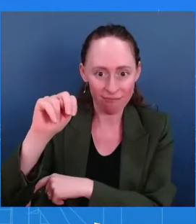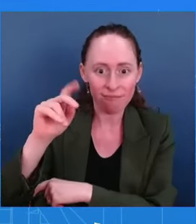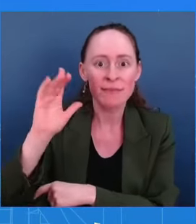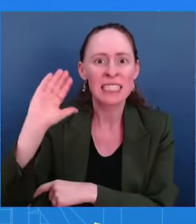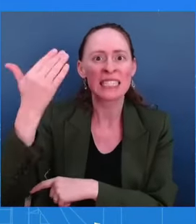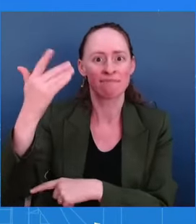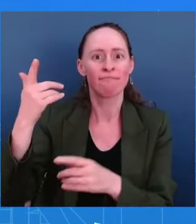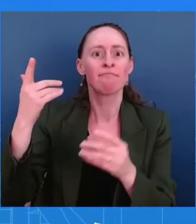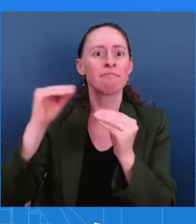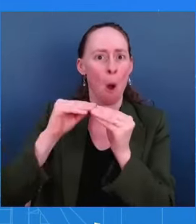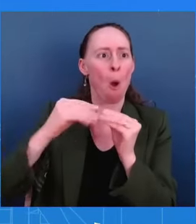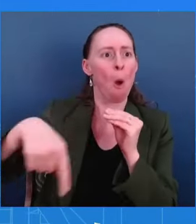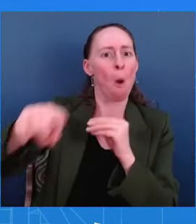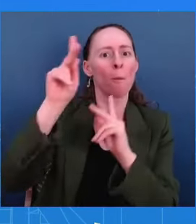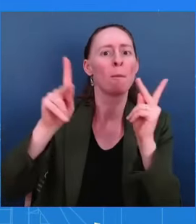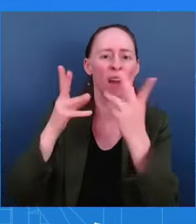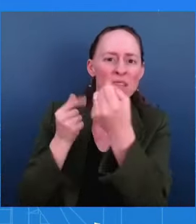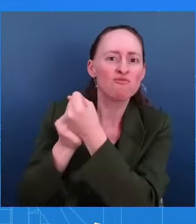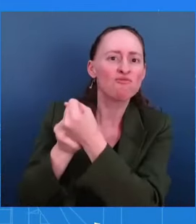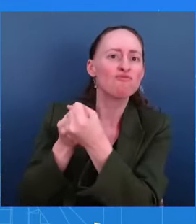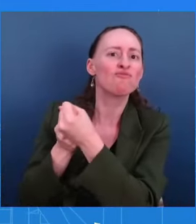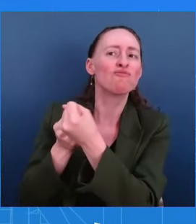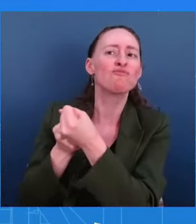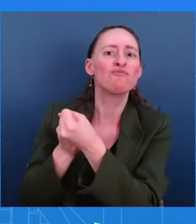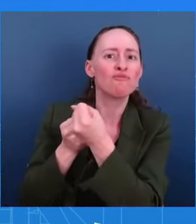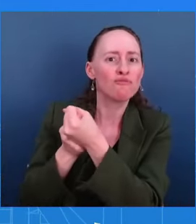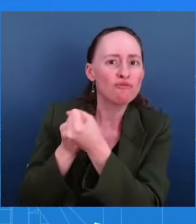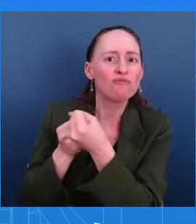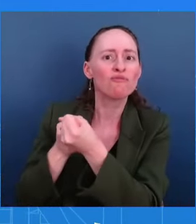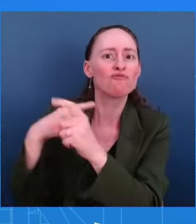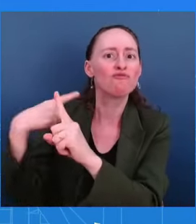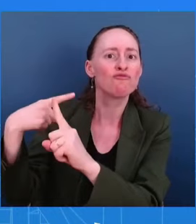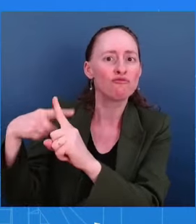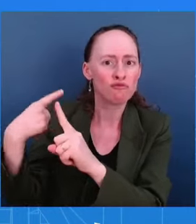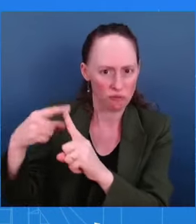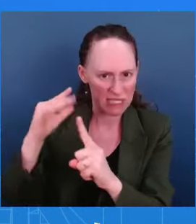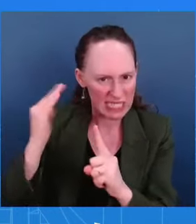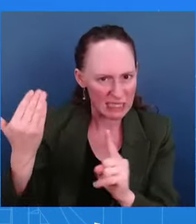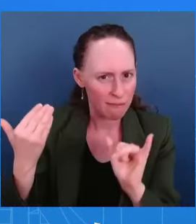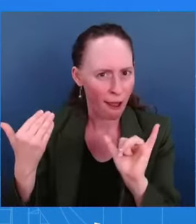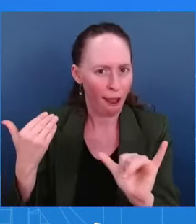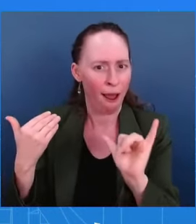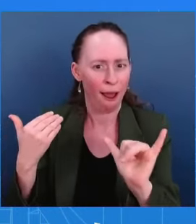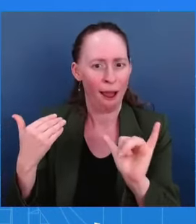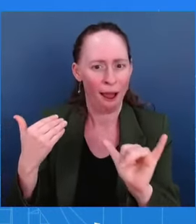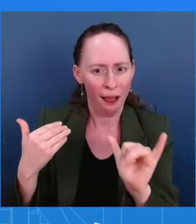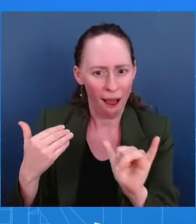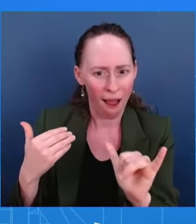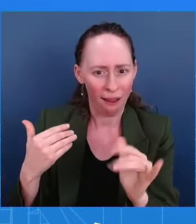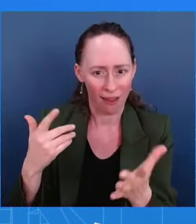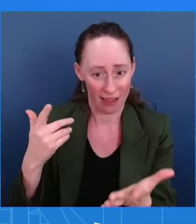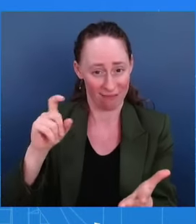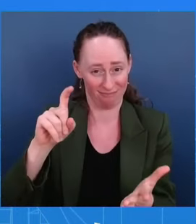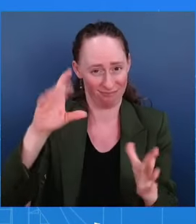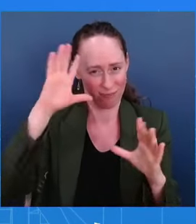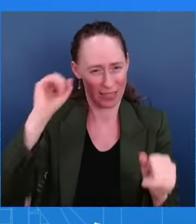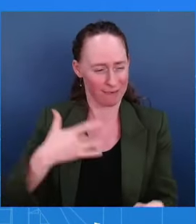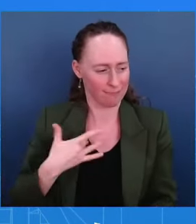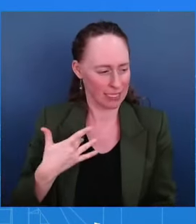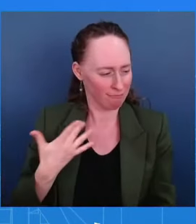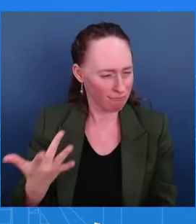Does it bother the president that people are so pleased that he's retiring? Am I hearing a little twang in your voice, Peter?